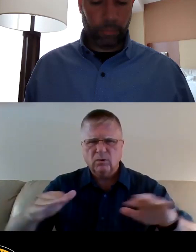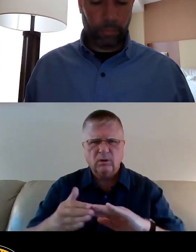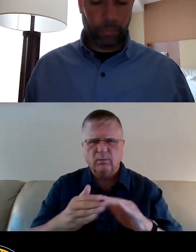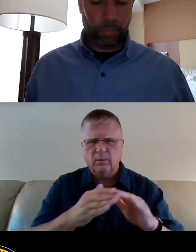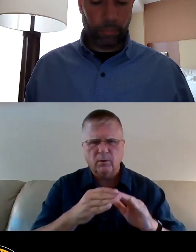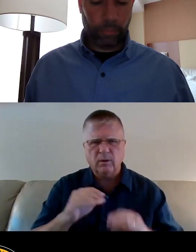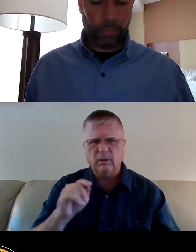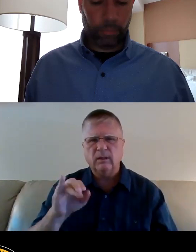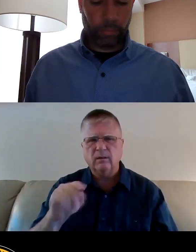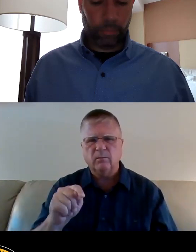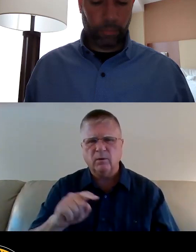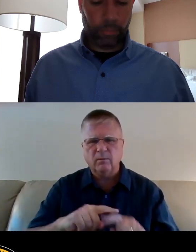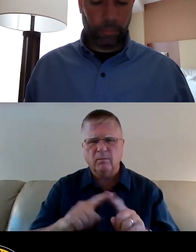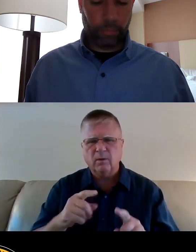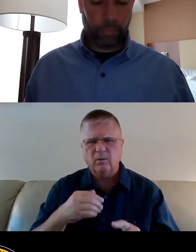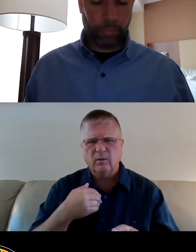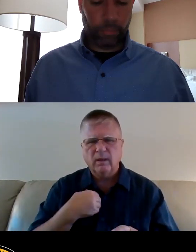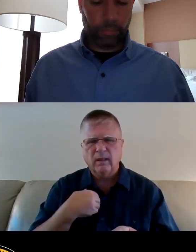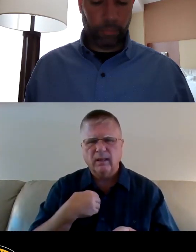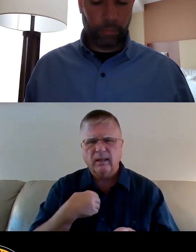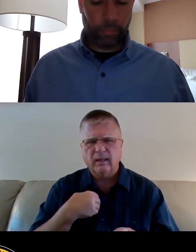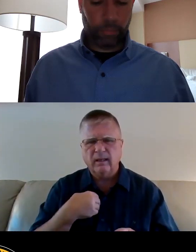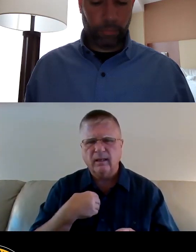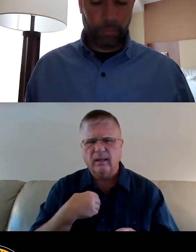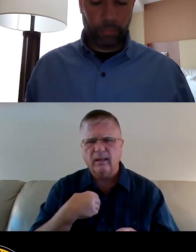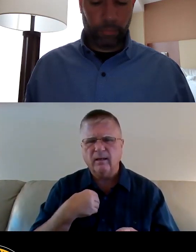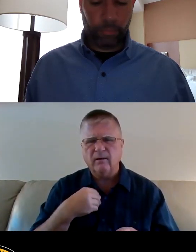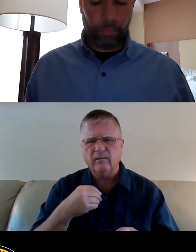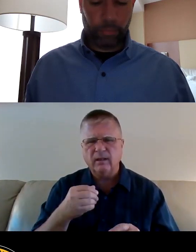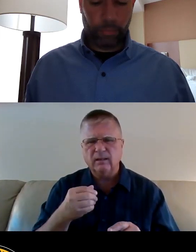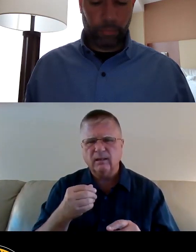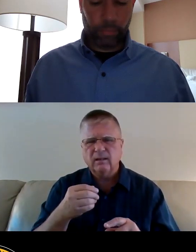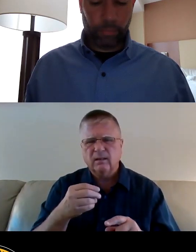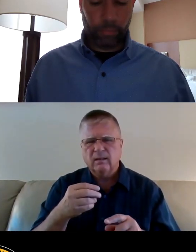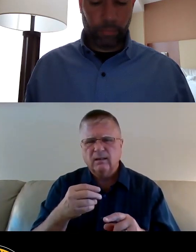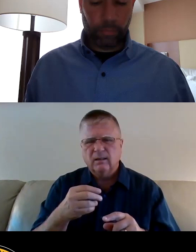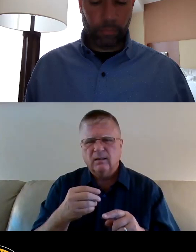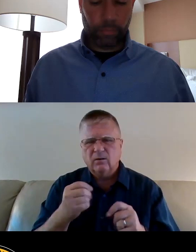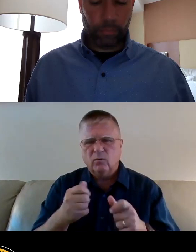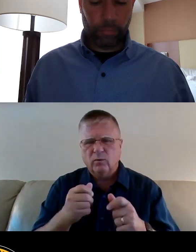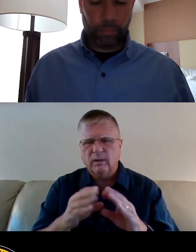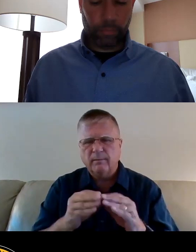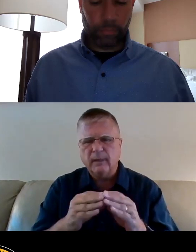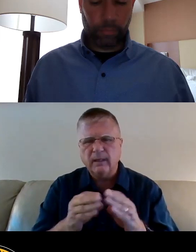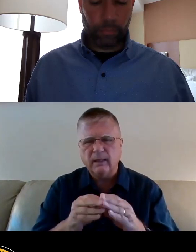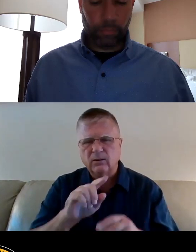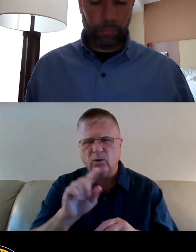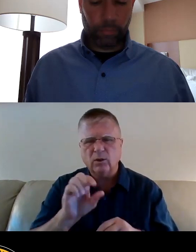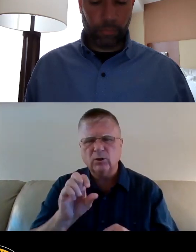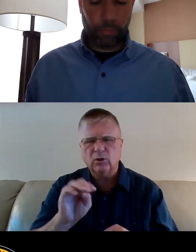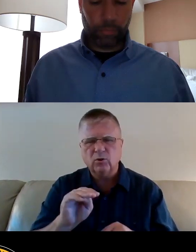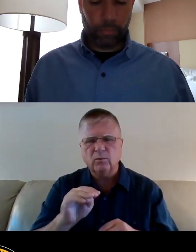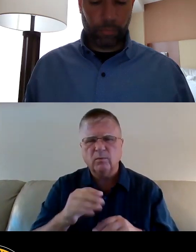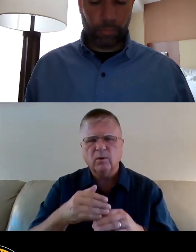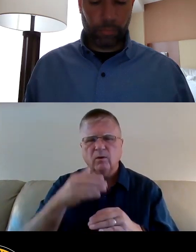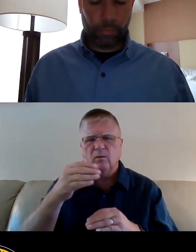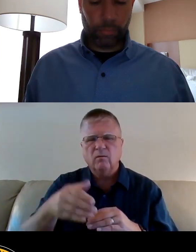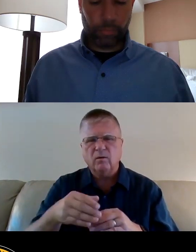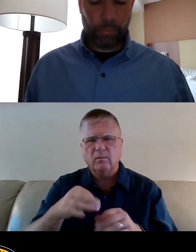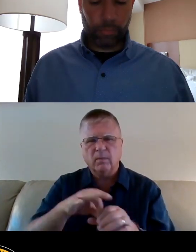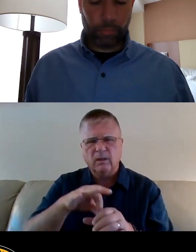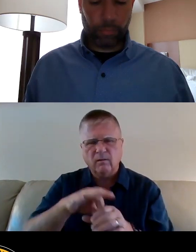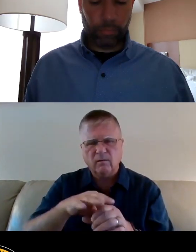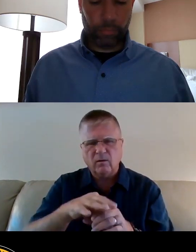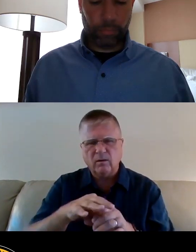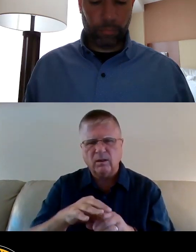are two hasty arranged Zoom meetings followed by an immediate vote. So it appears as if our input is